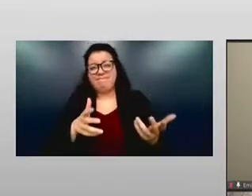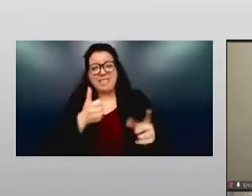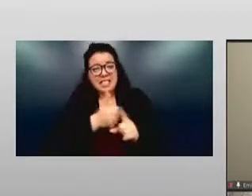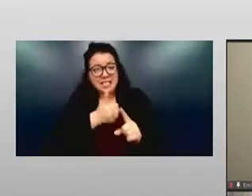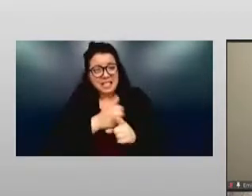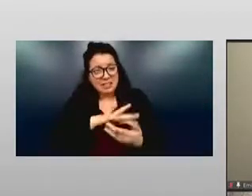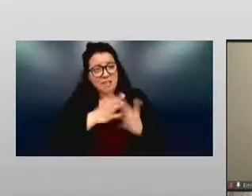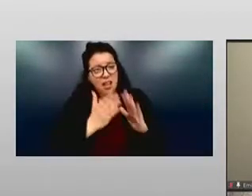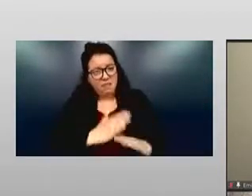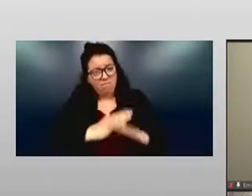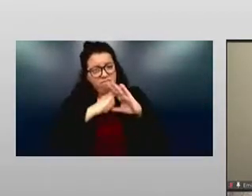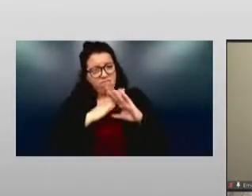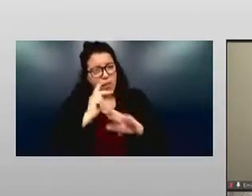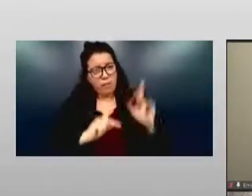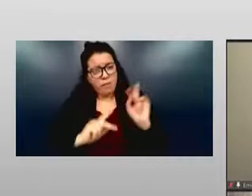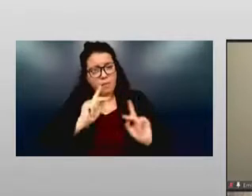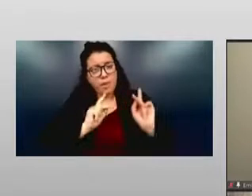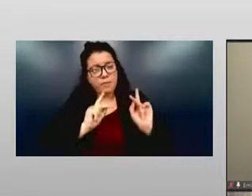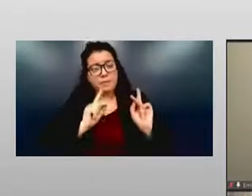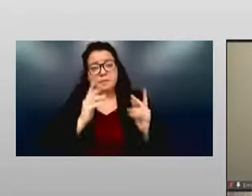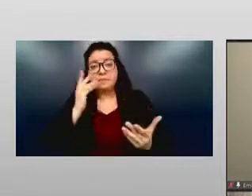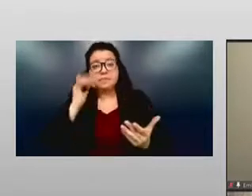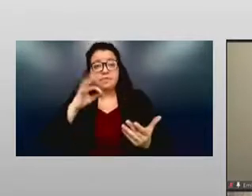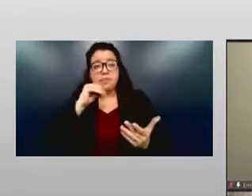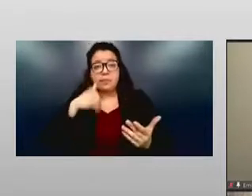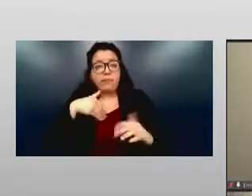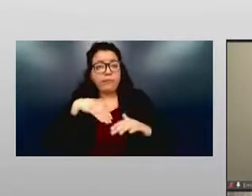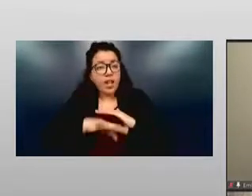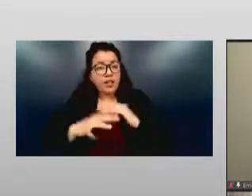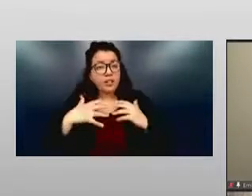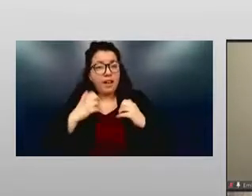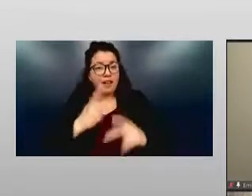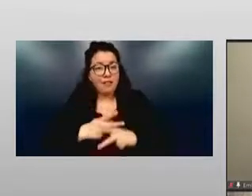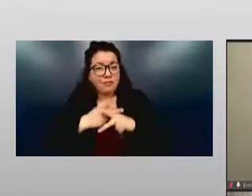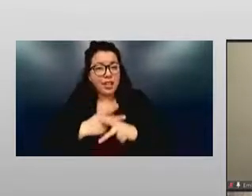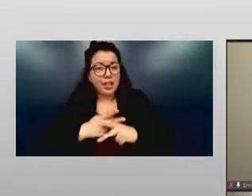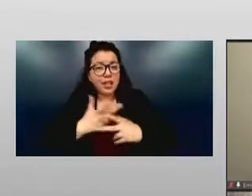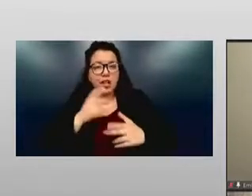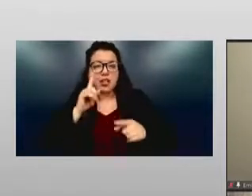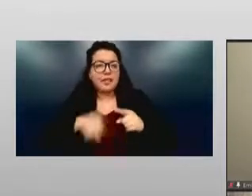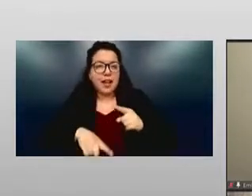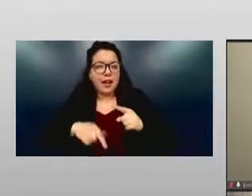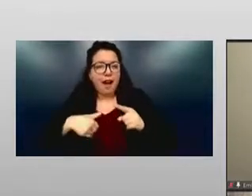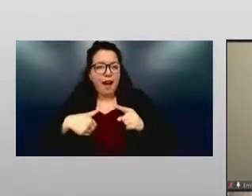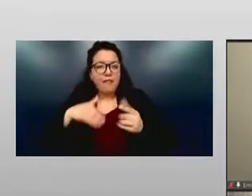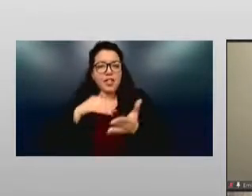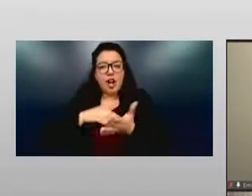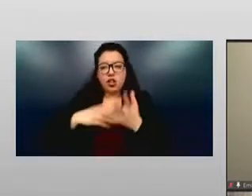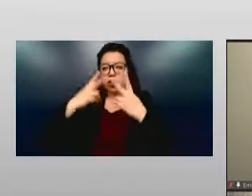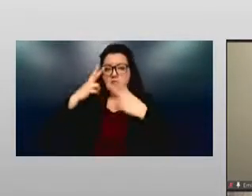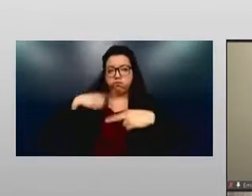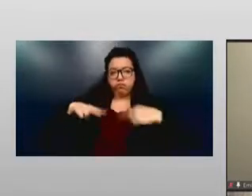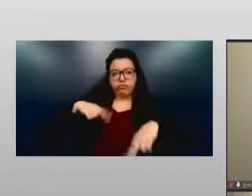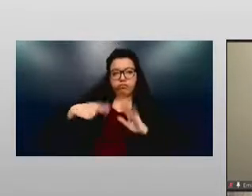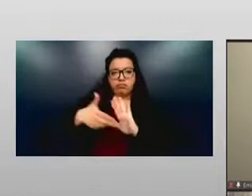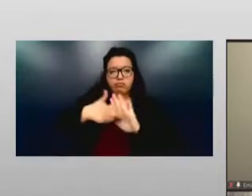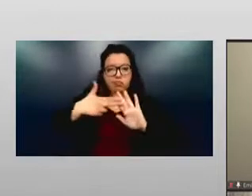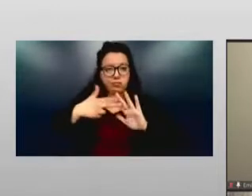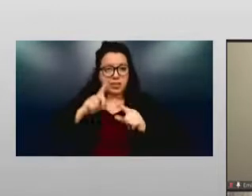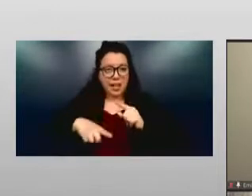huge hurdle for people that may not have access to healthcare to be able to do those things. So, by just making,